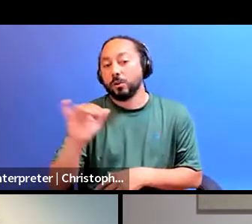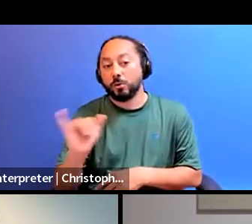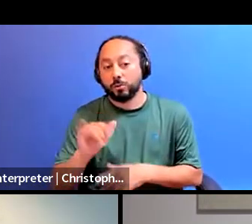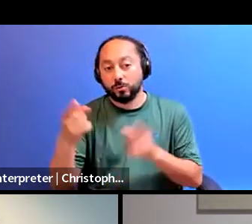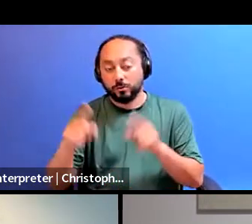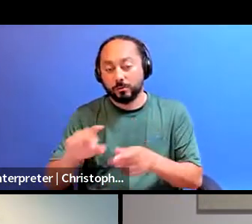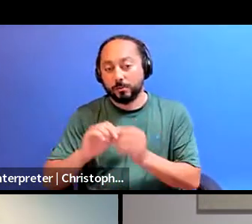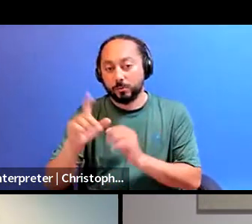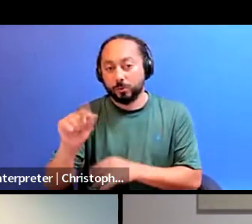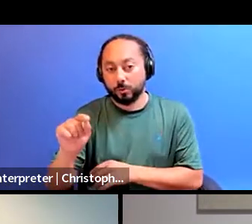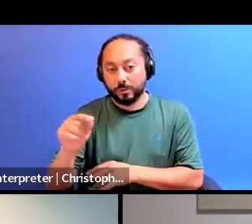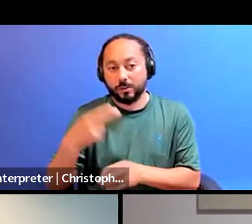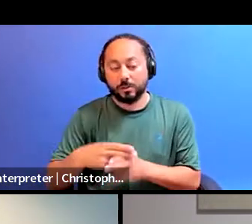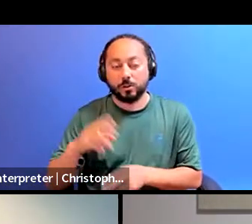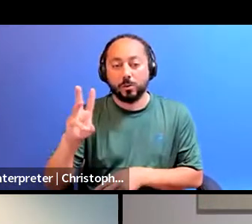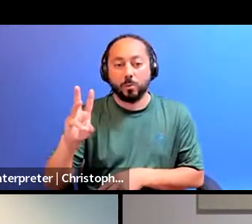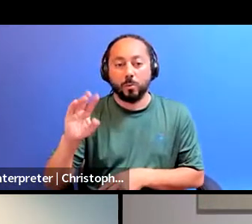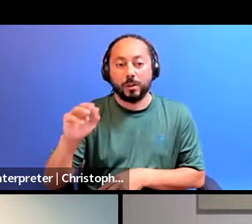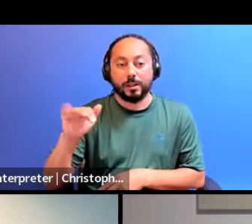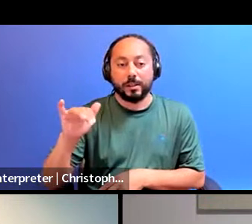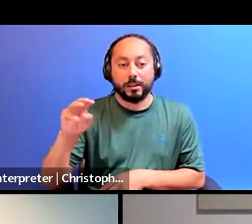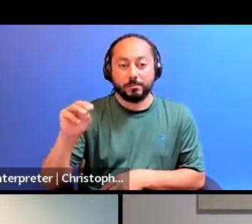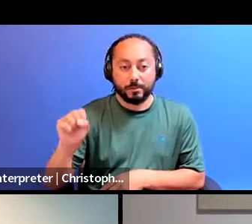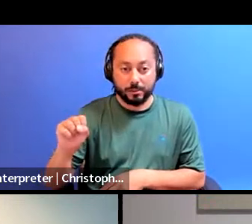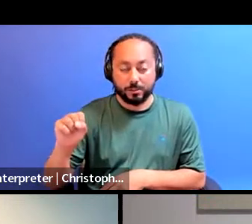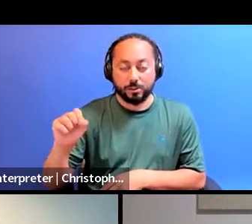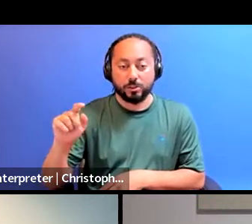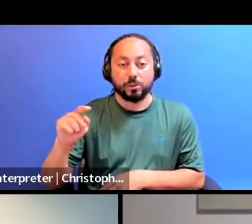as the Williams Treaty and Treaty 19.